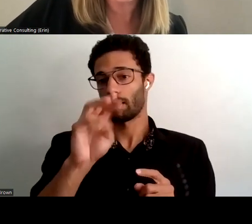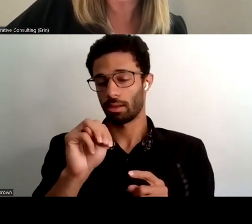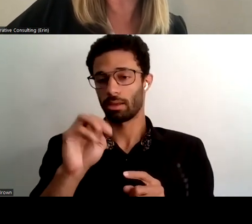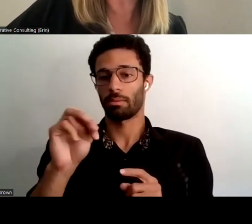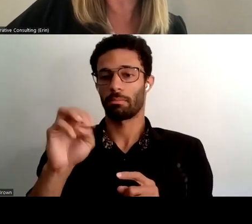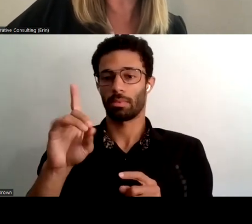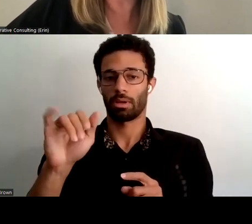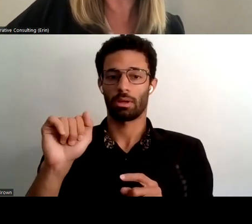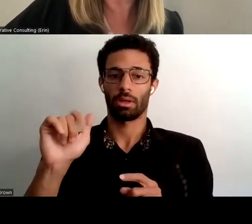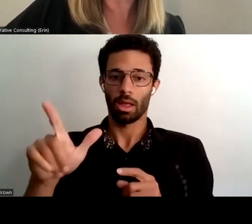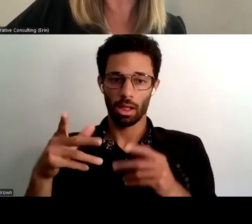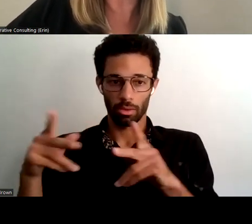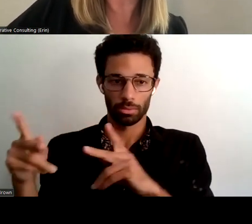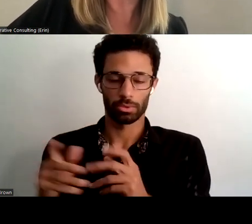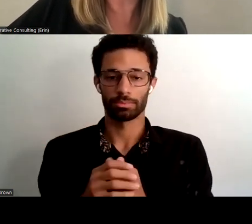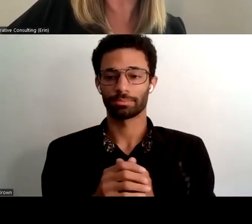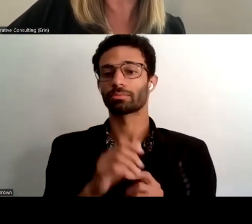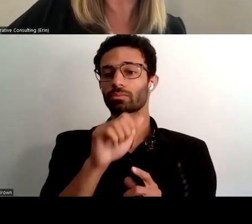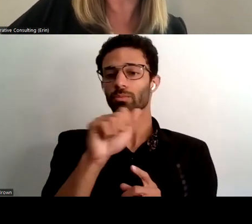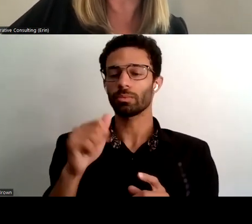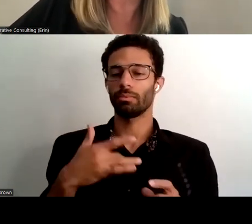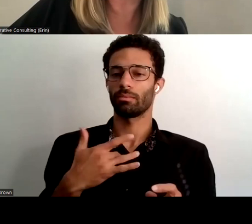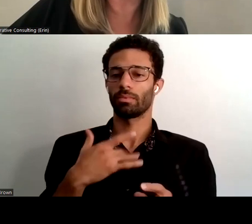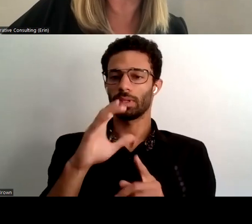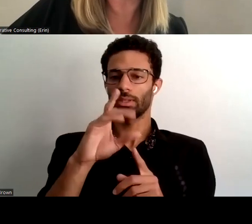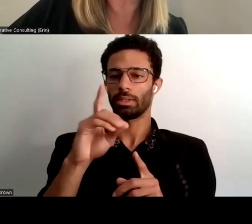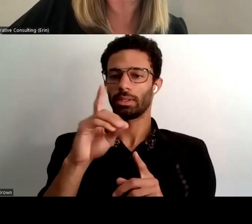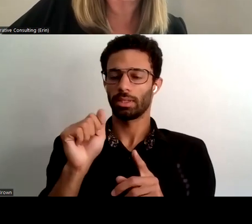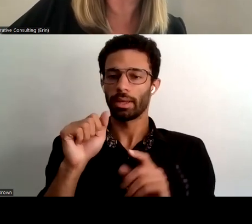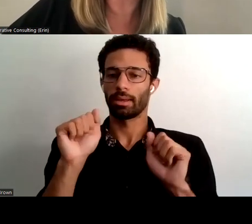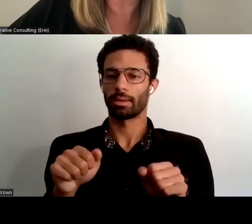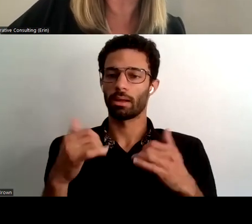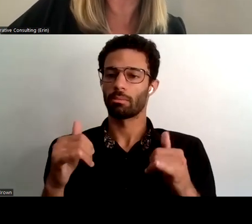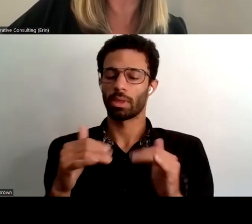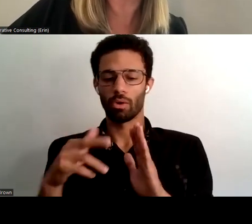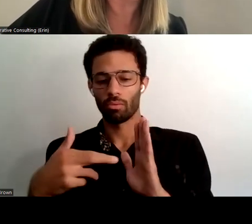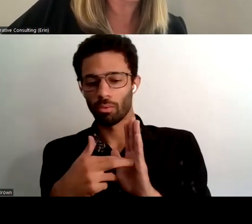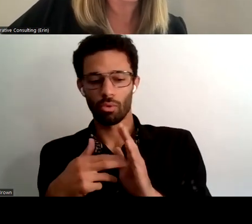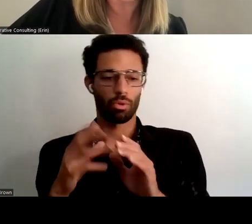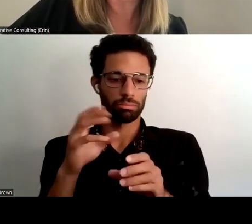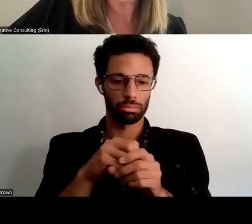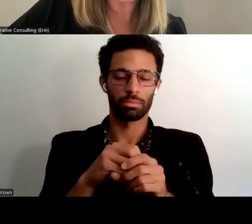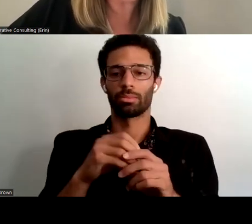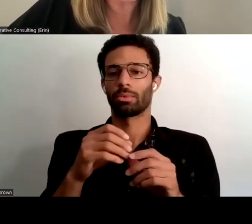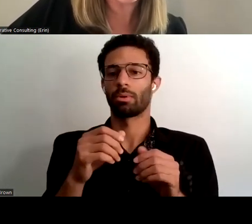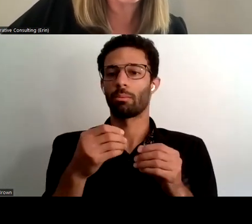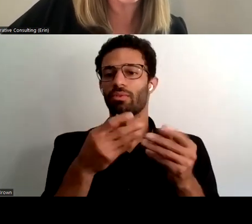and uh triple a's felt that cda could play a role in providing guidance in this area and again having some uh consistency across